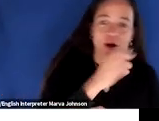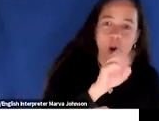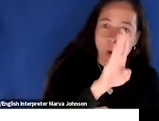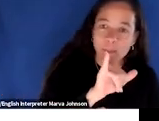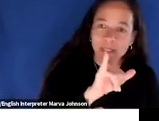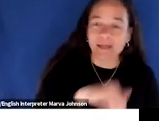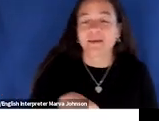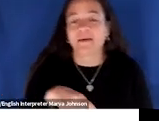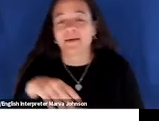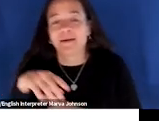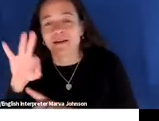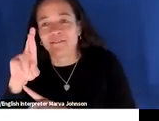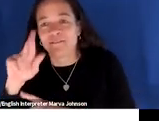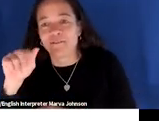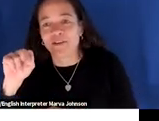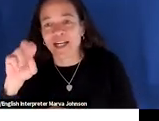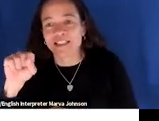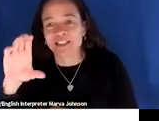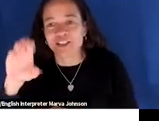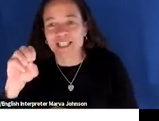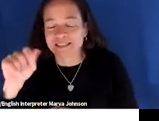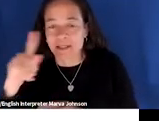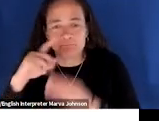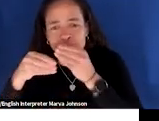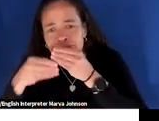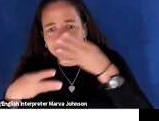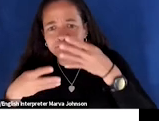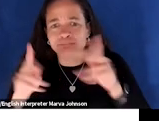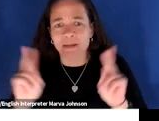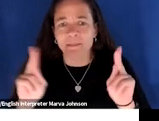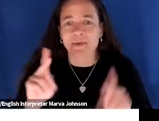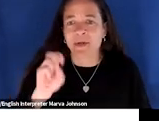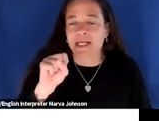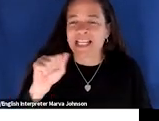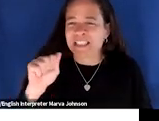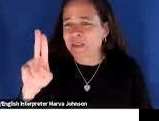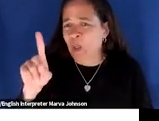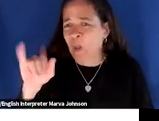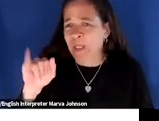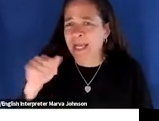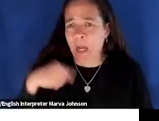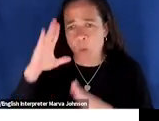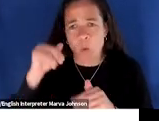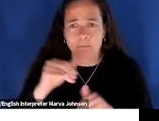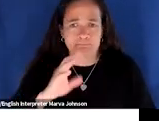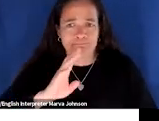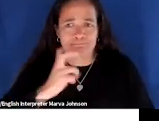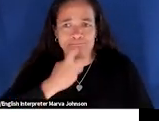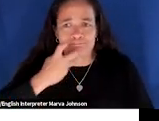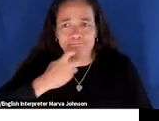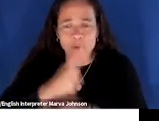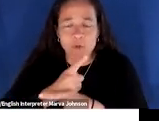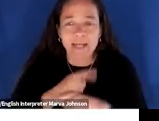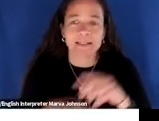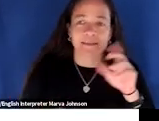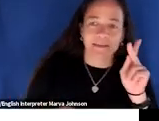who else we got cooking with us a whole bunch of other folks zoe how are you sodia i hope i'm pronouncing that properly marcella nice to see you cat how are you